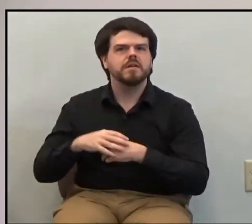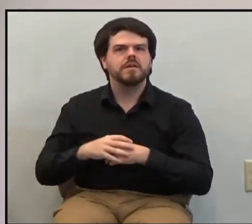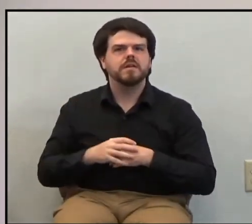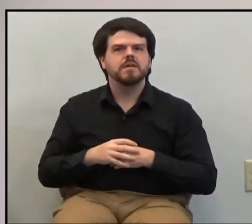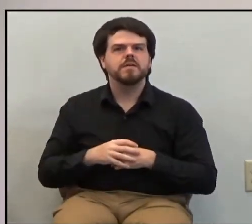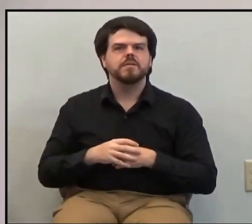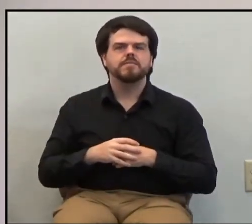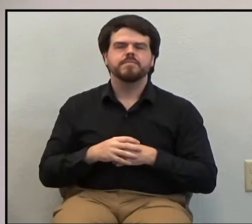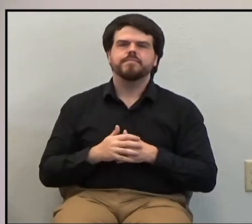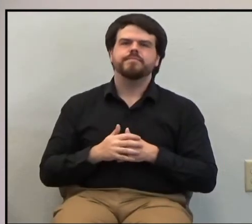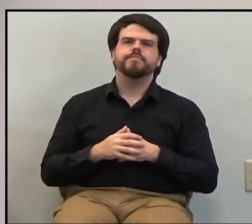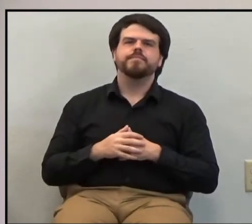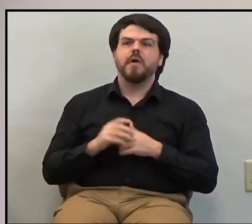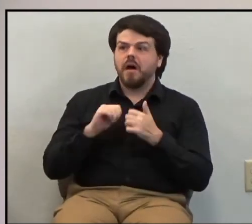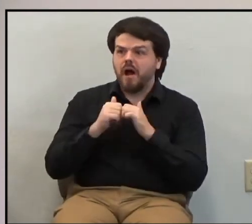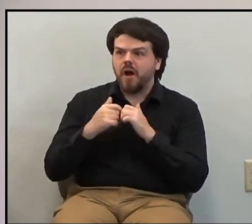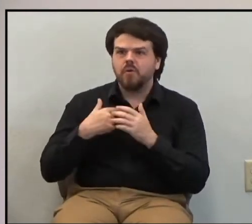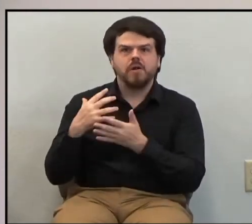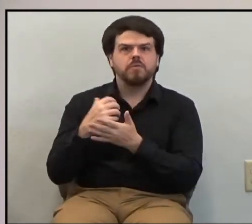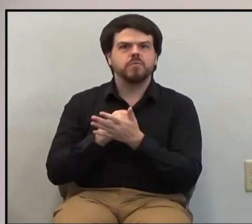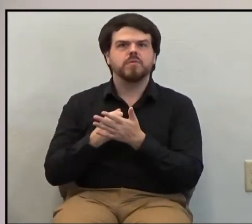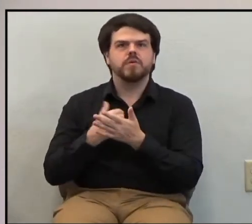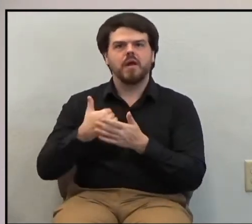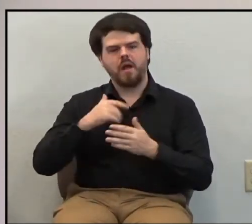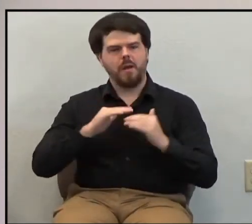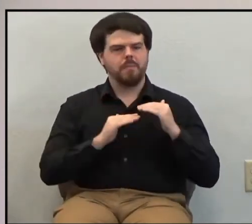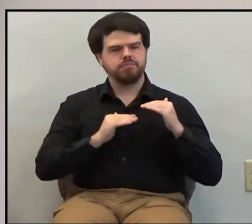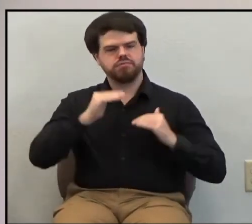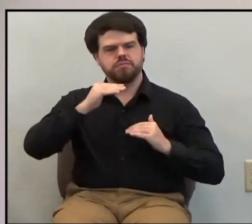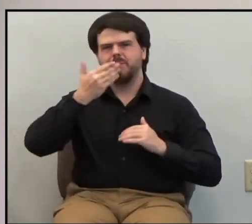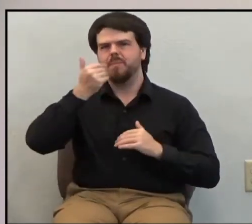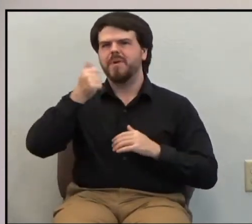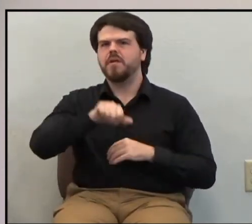How will I earn it? Well, by making myself better than anyone else.